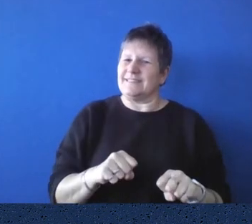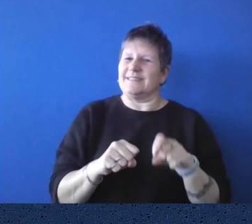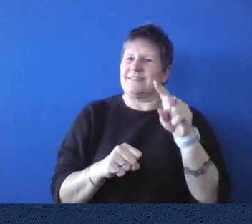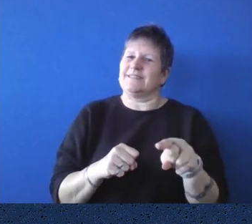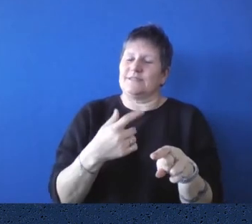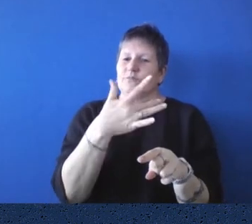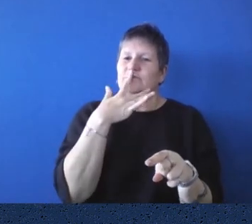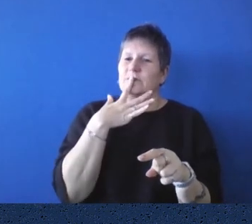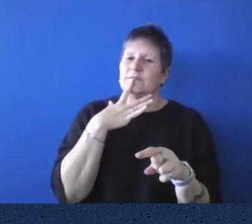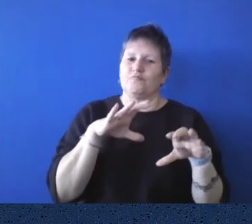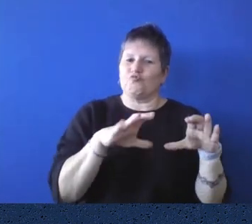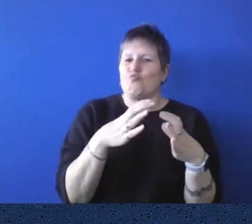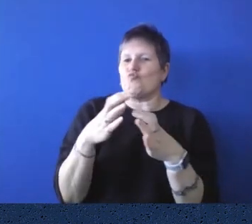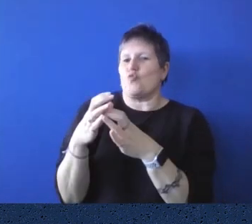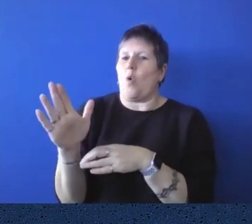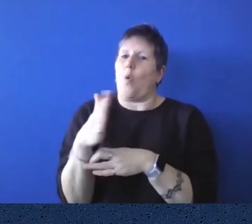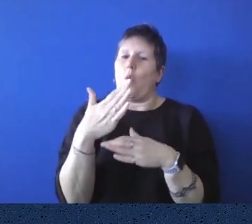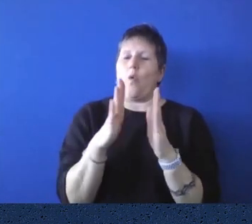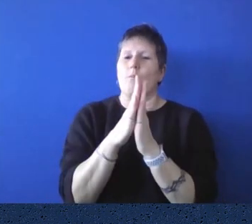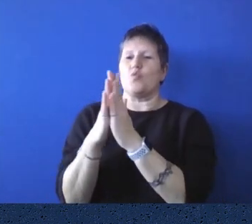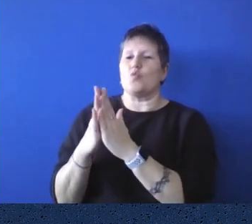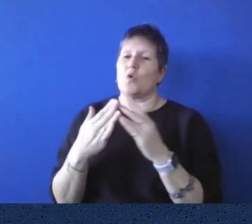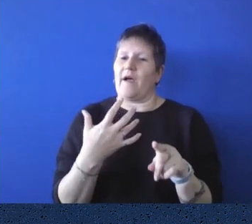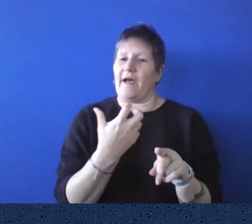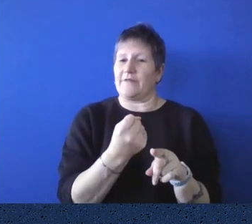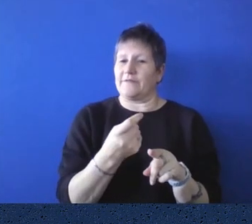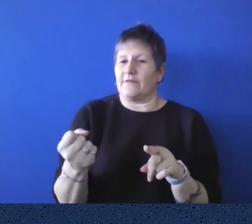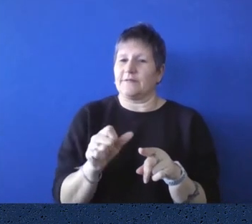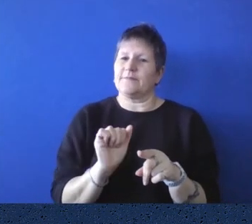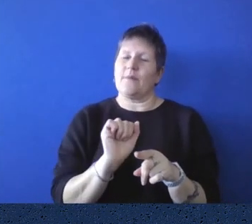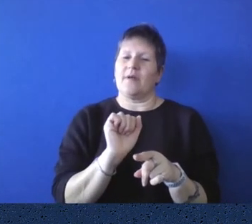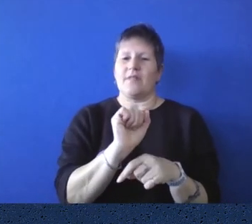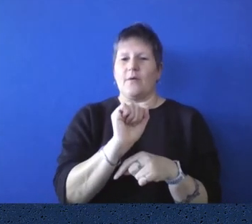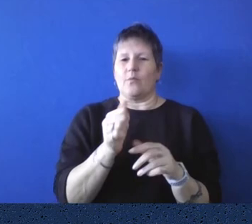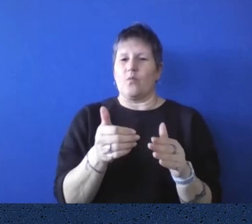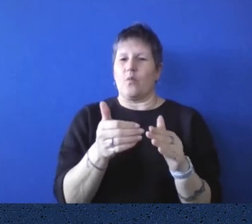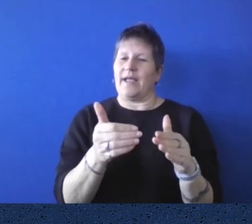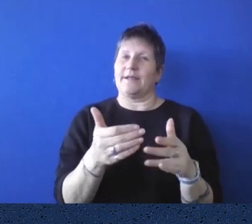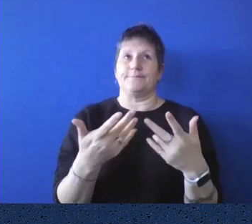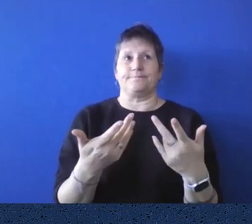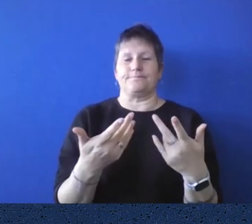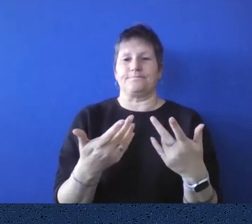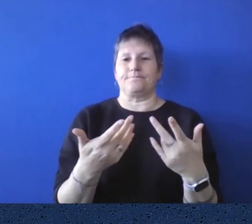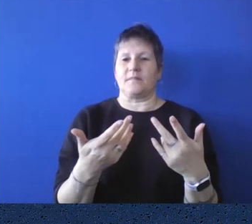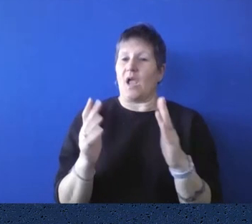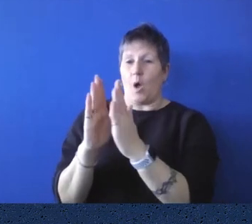mouthful, but it's, um, it was a way of, uh, numerically coding each book so